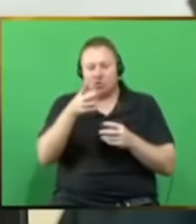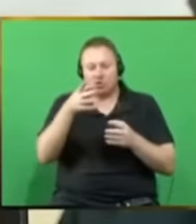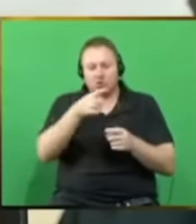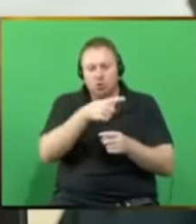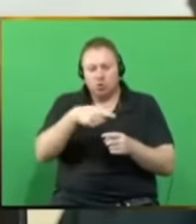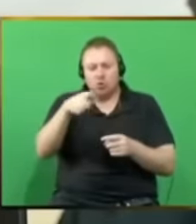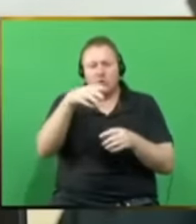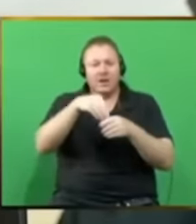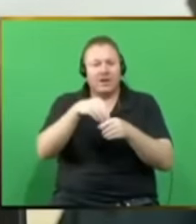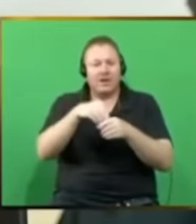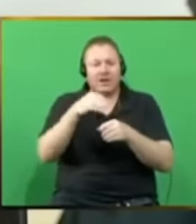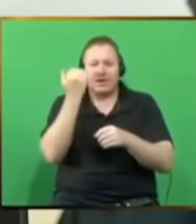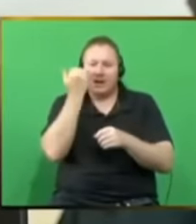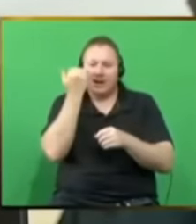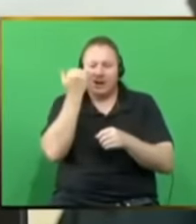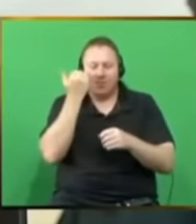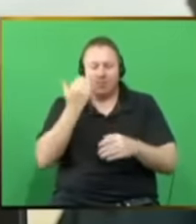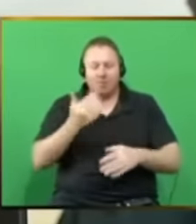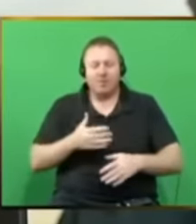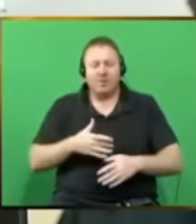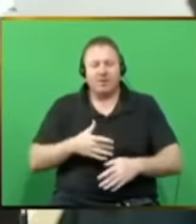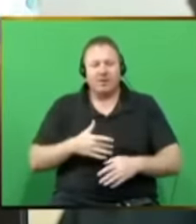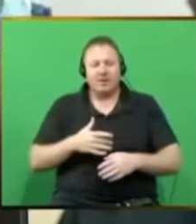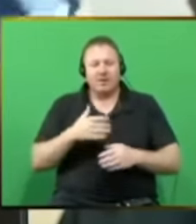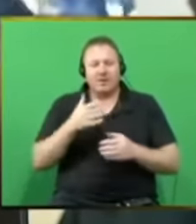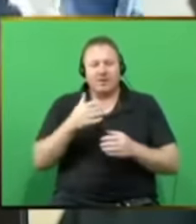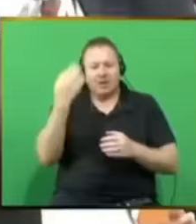onanibutenji siwe 30 years ago.